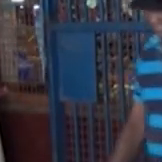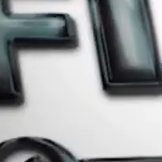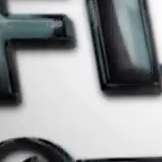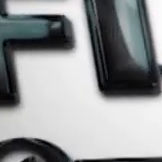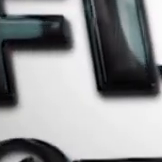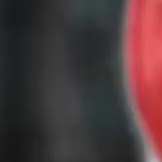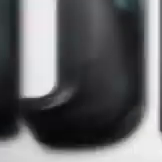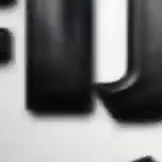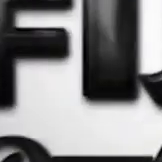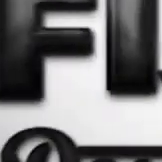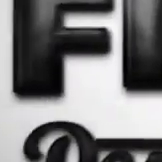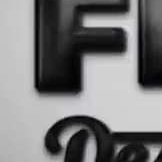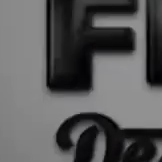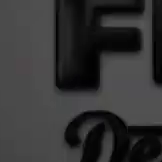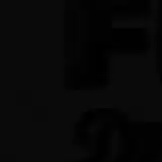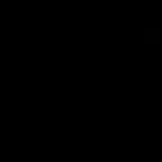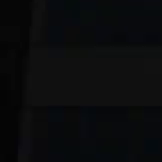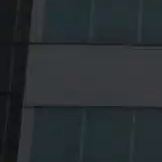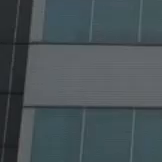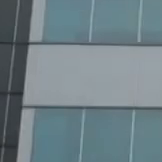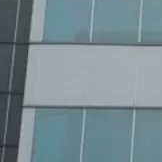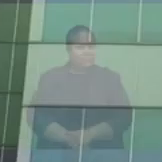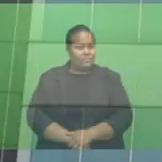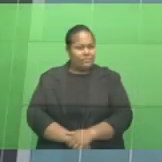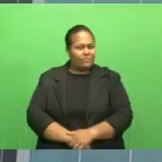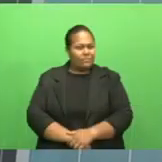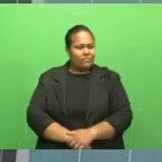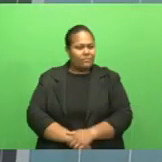Radio Fiji 2, Tezhki Dharkan